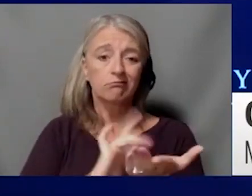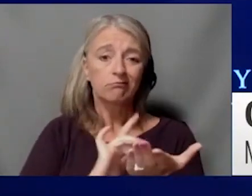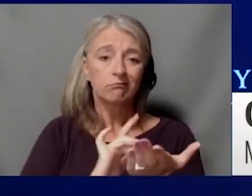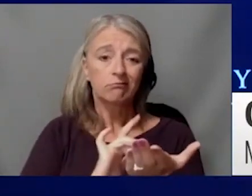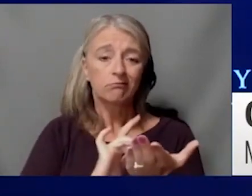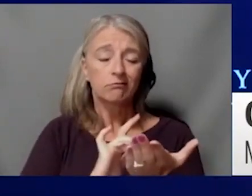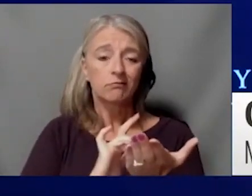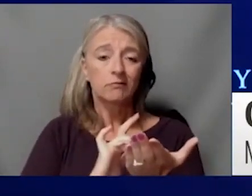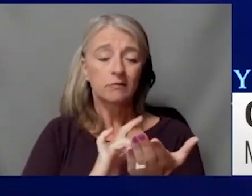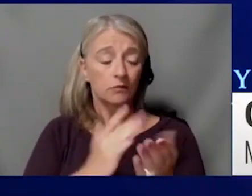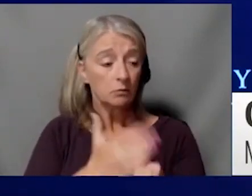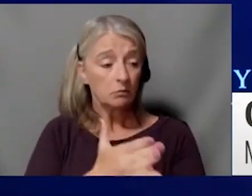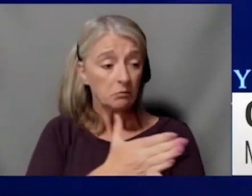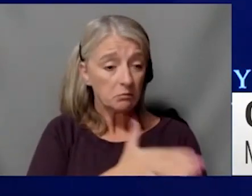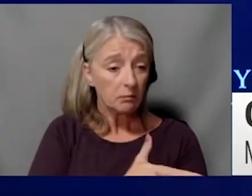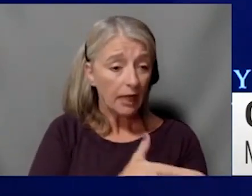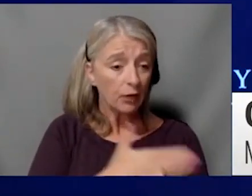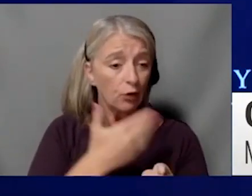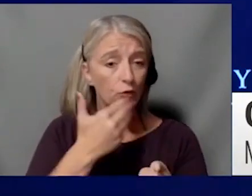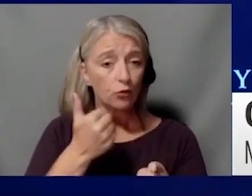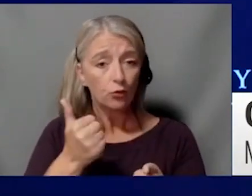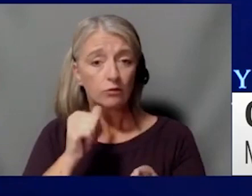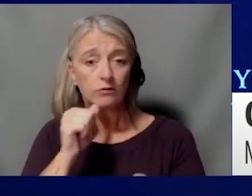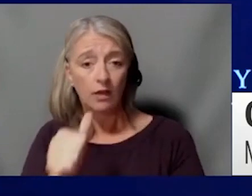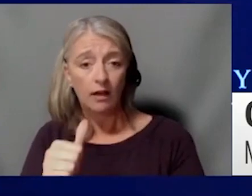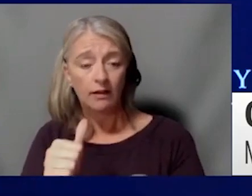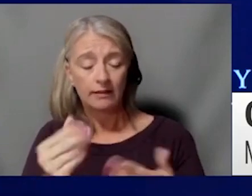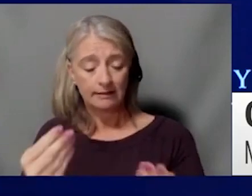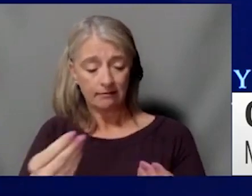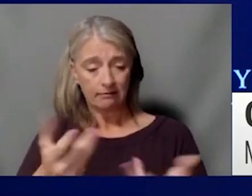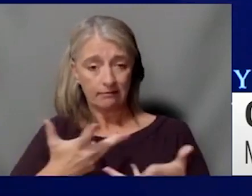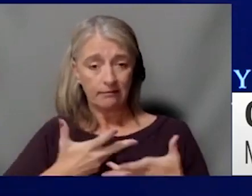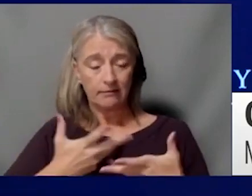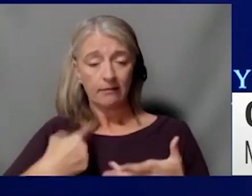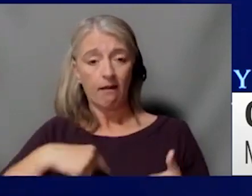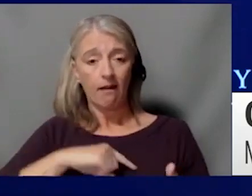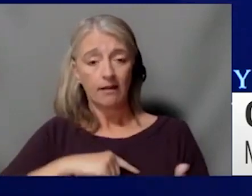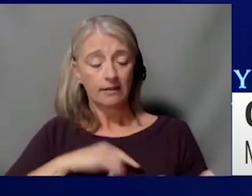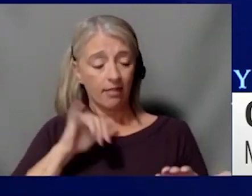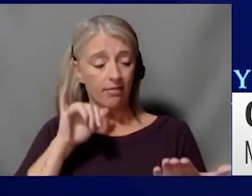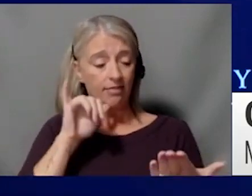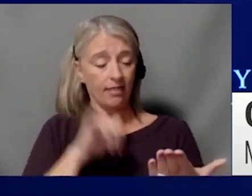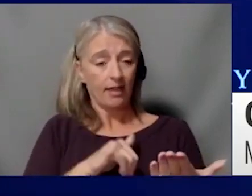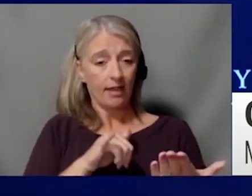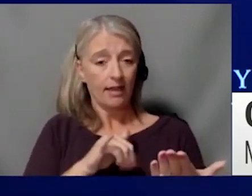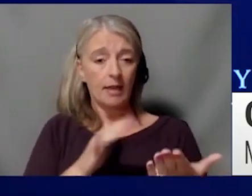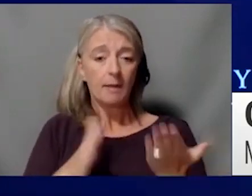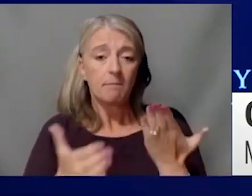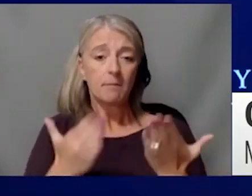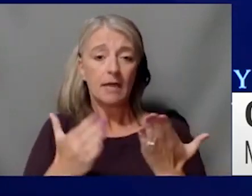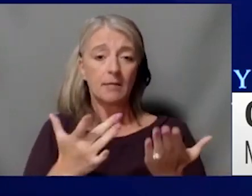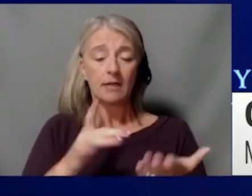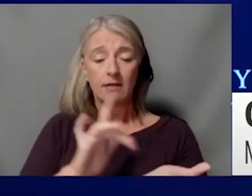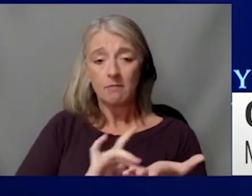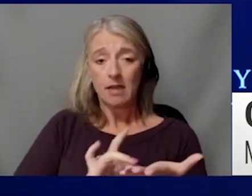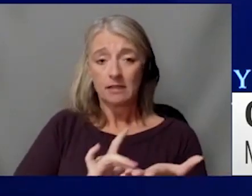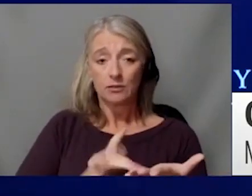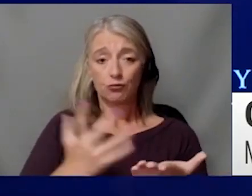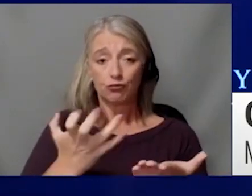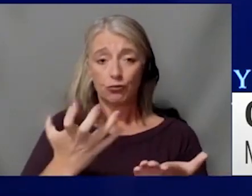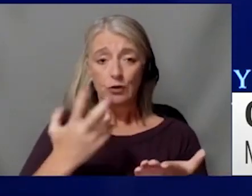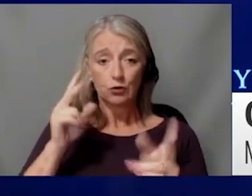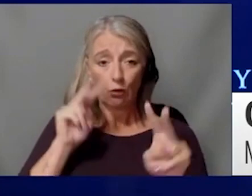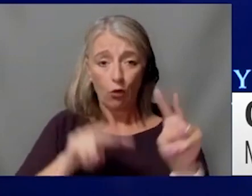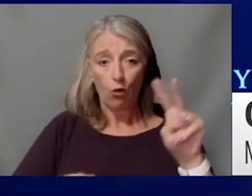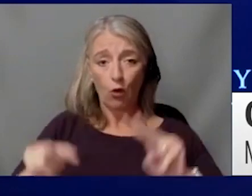And then that gives us an indication that that may be a drug we want to look at and do a clinical trial to determine